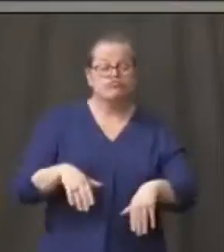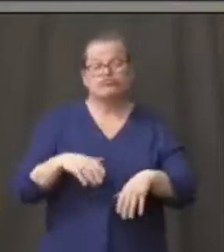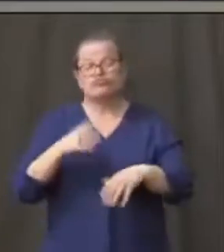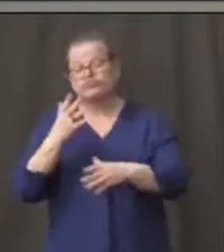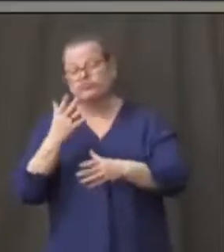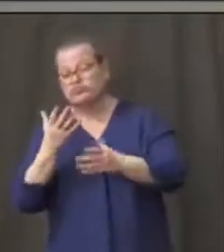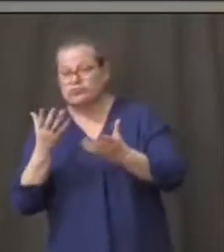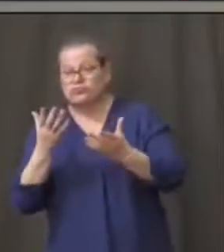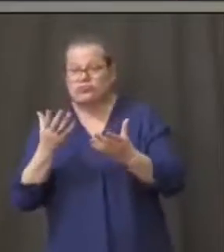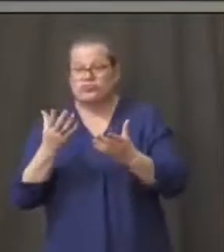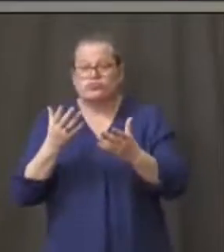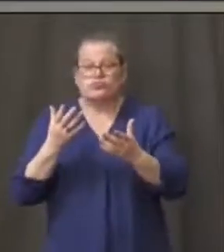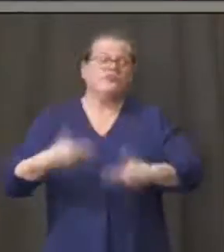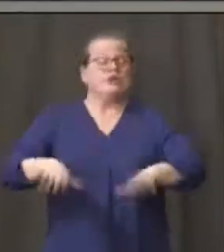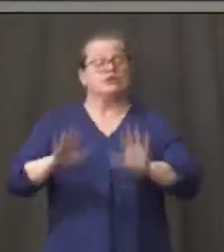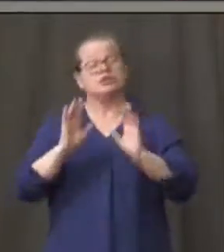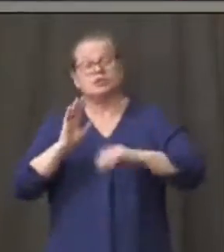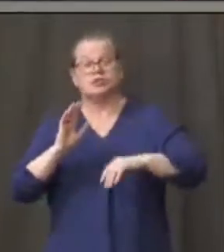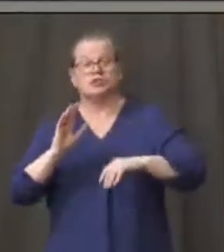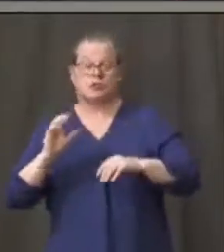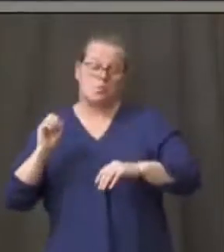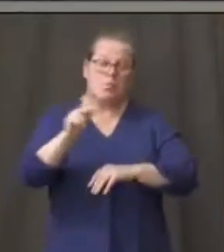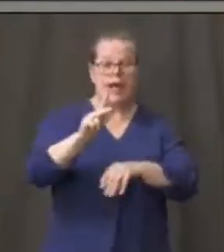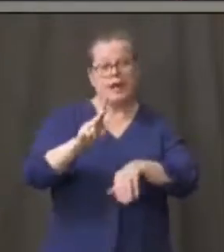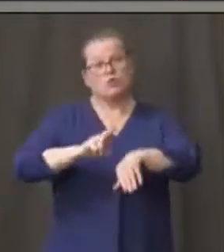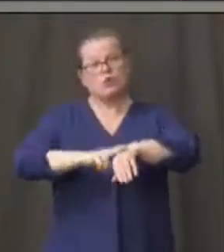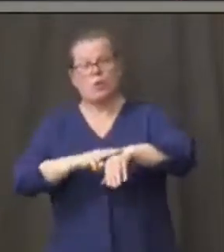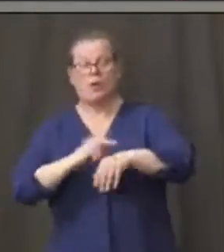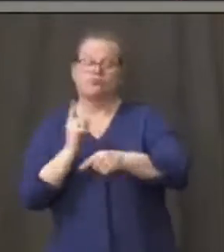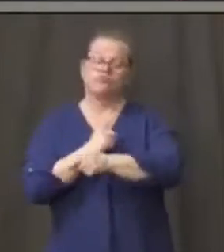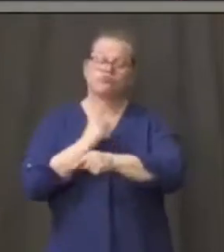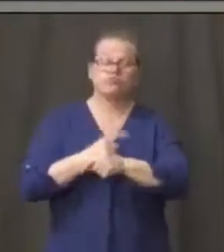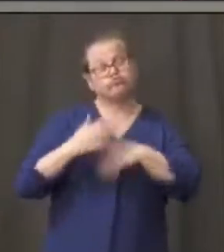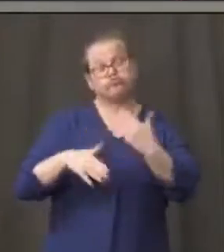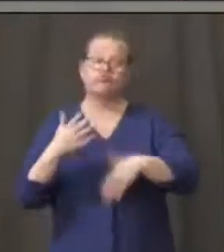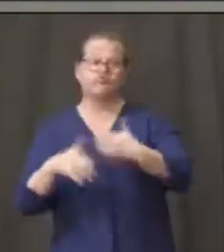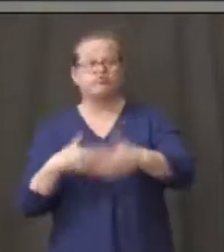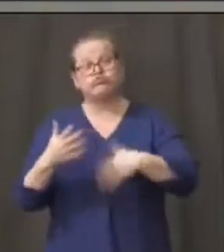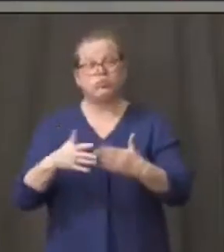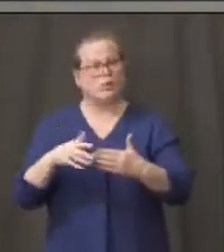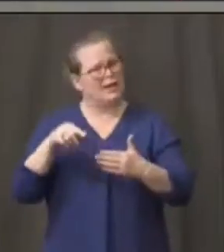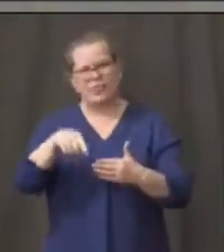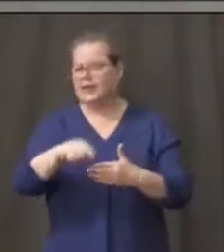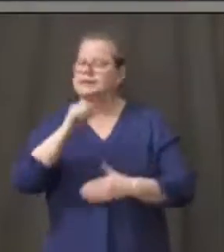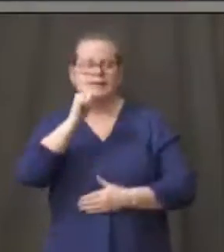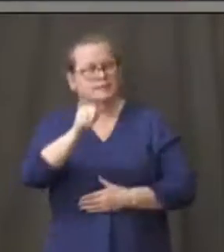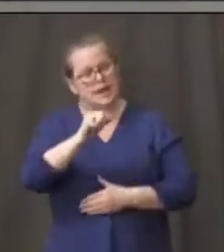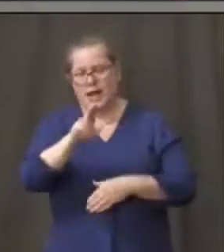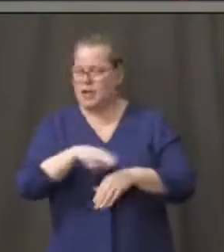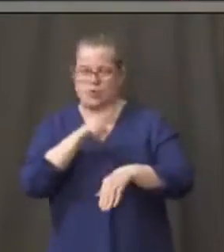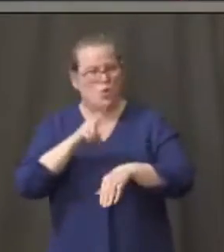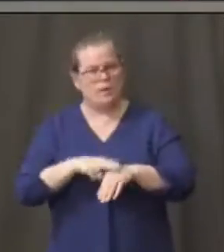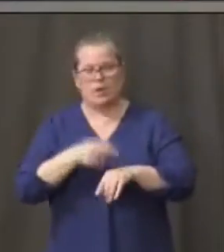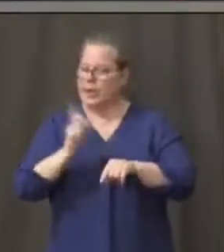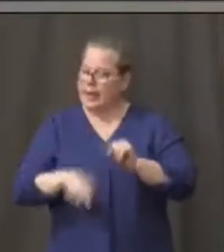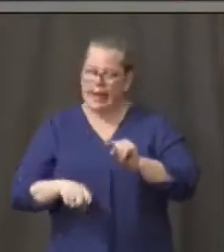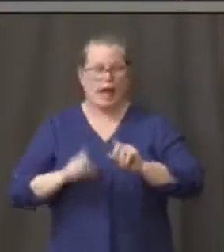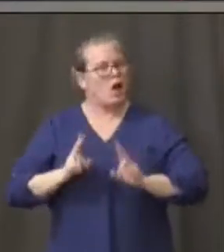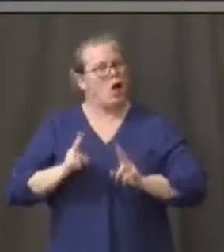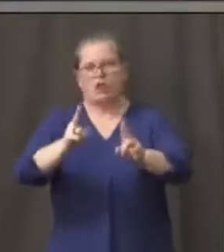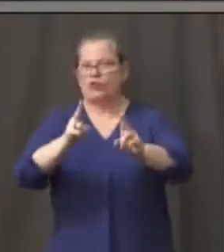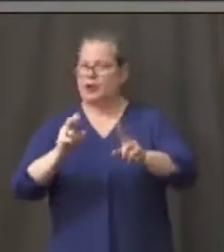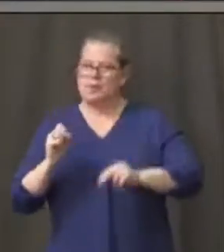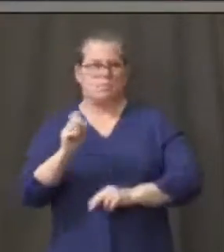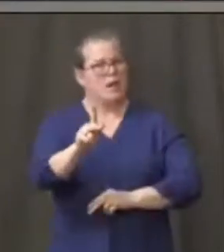And I agree that May 20th is a date that needs to be looked at as to what we're going forward. So again, thank you,